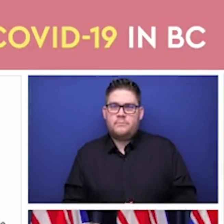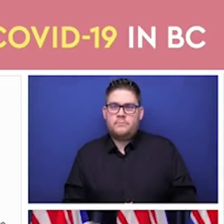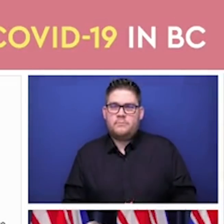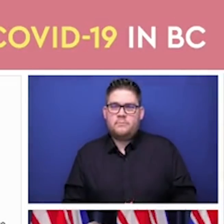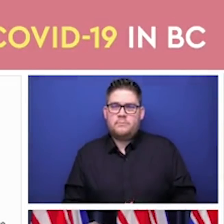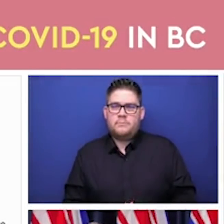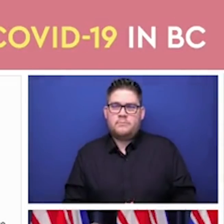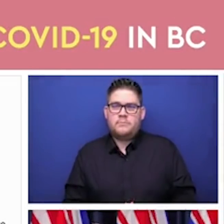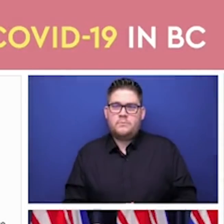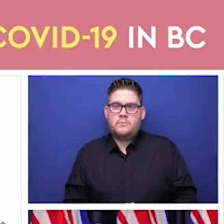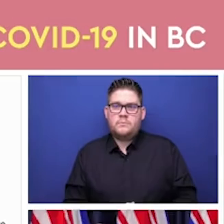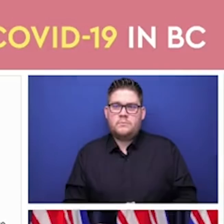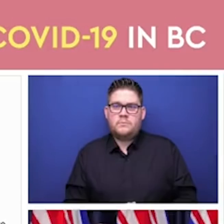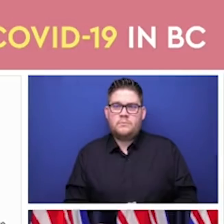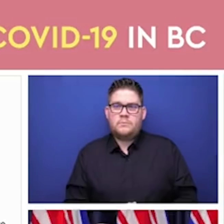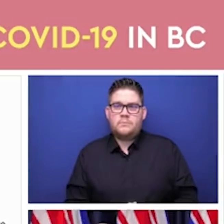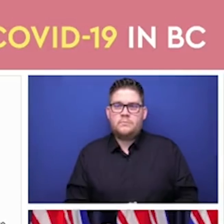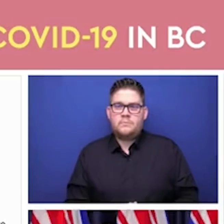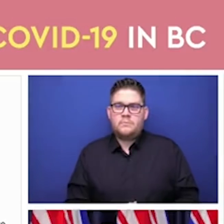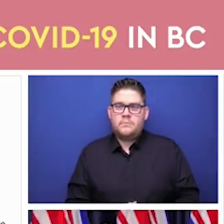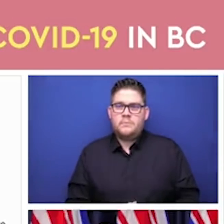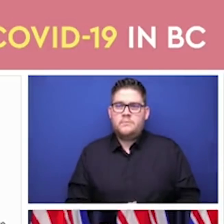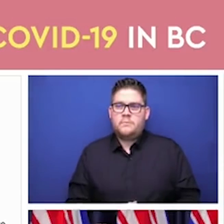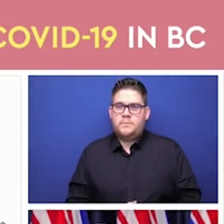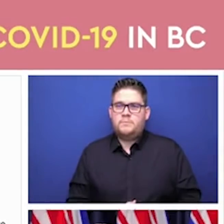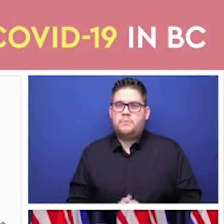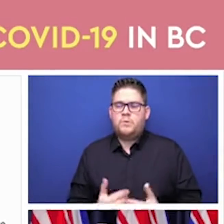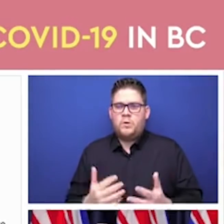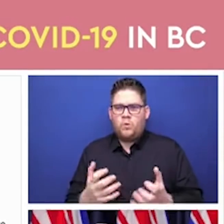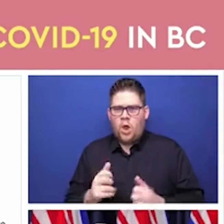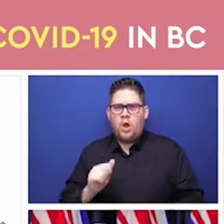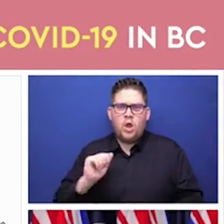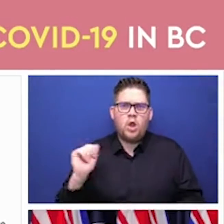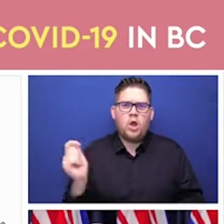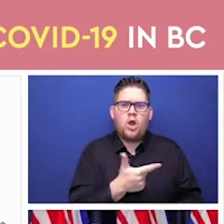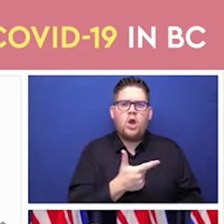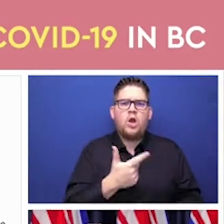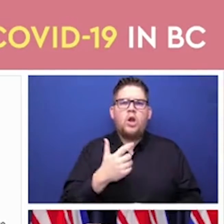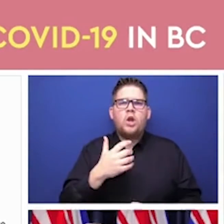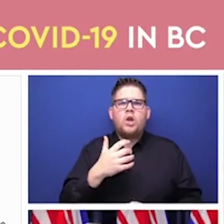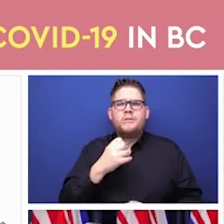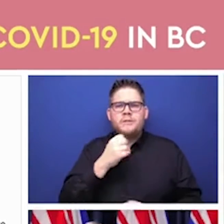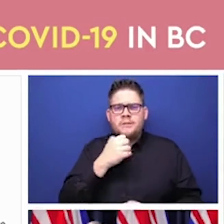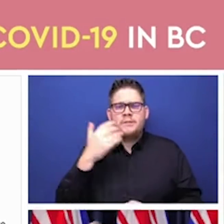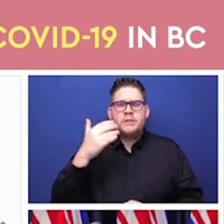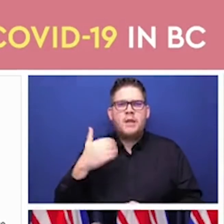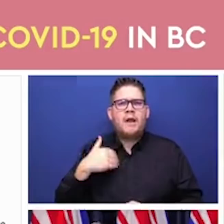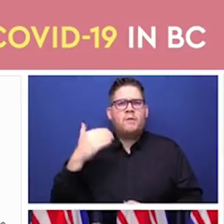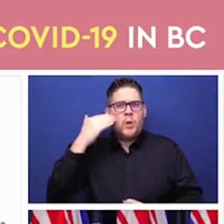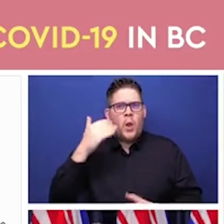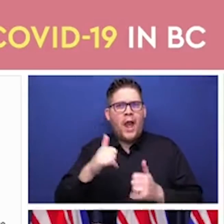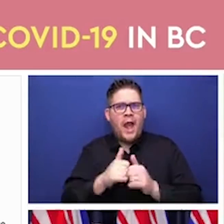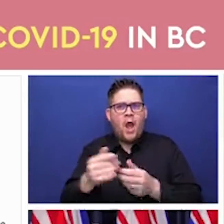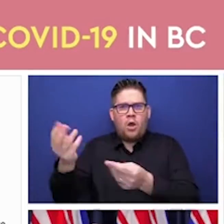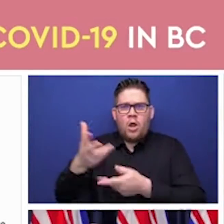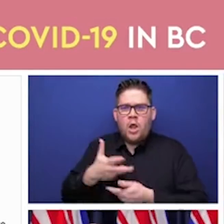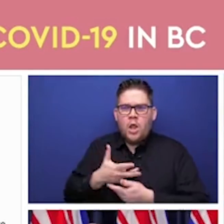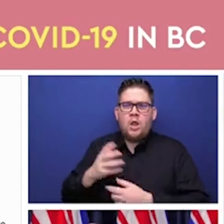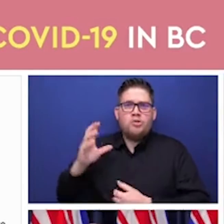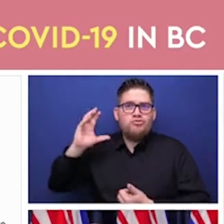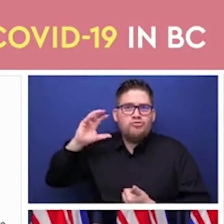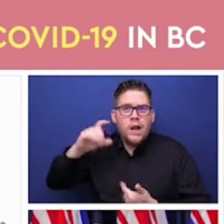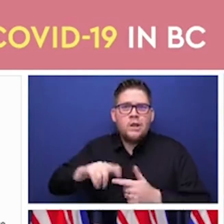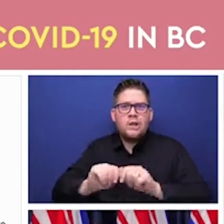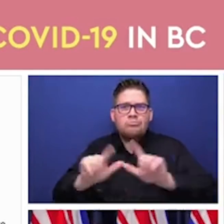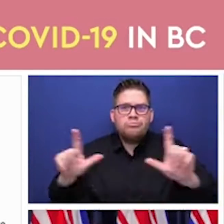will learn that they're eligible now for vaccination. And also help explain the year of birth segmenting that will we do to protect